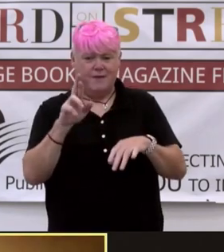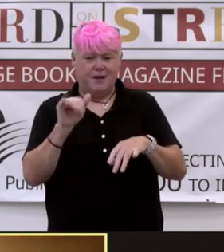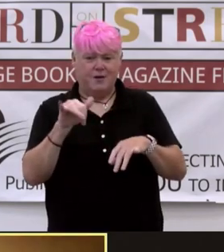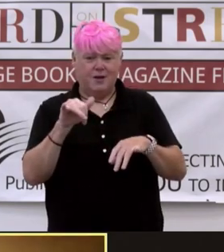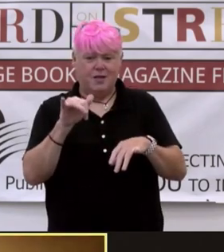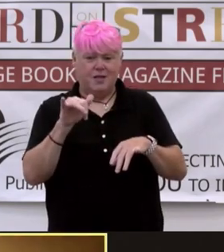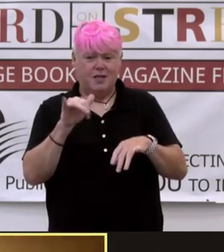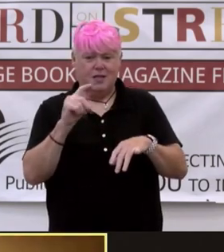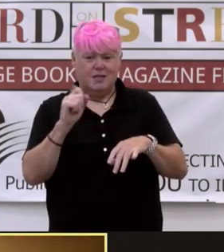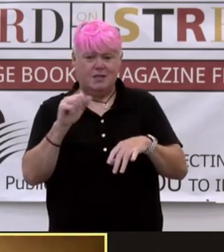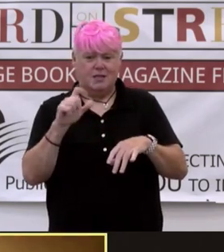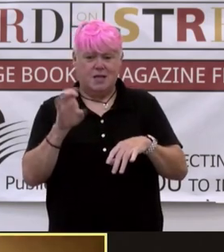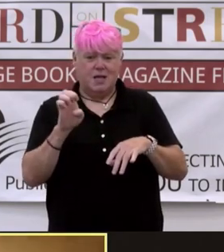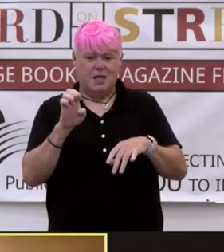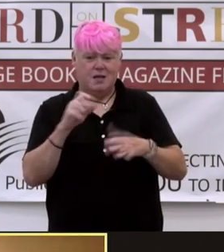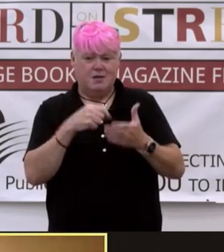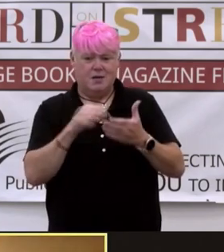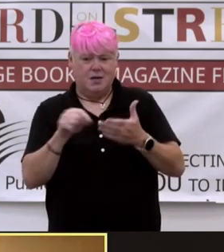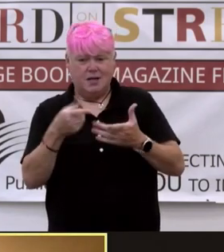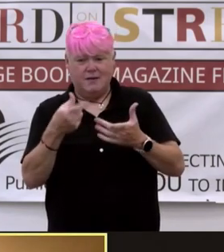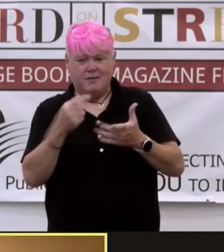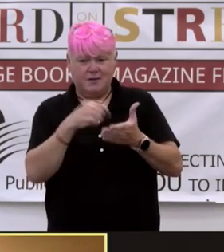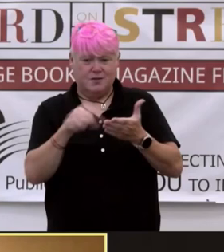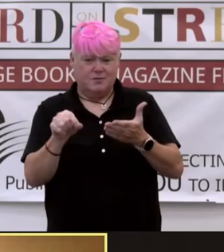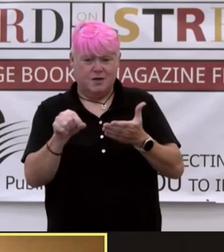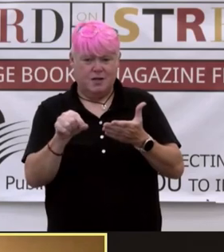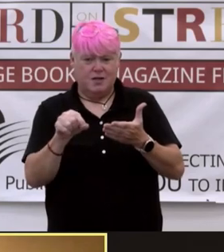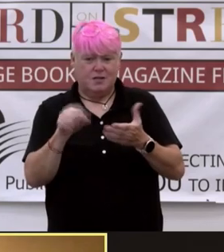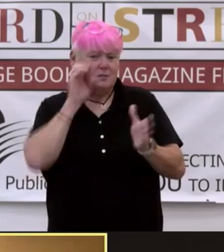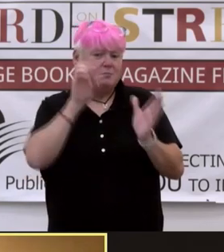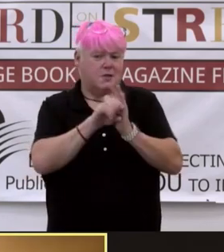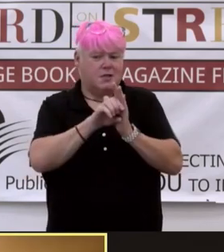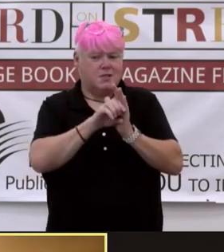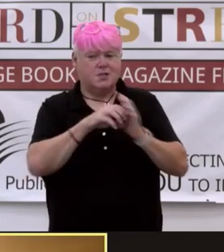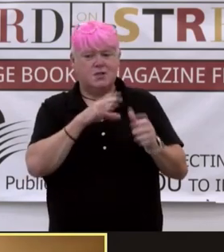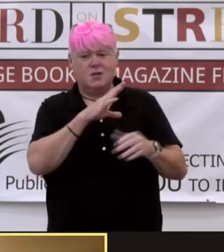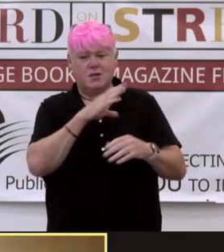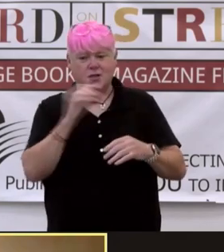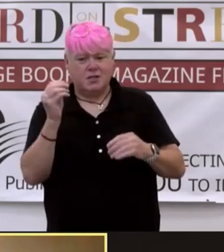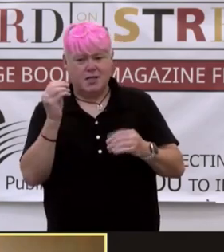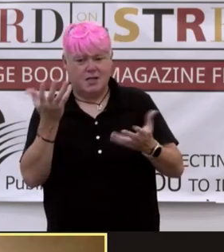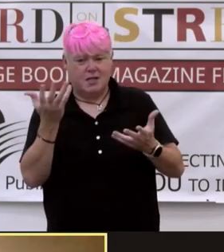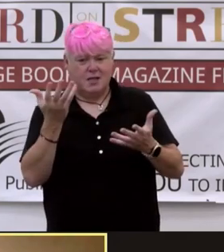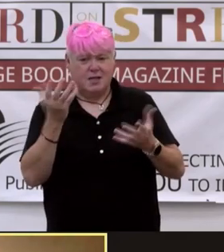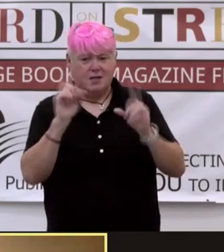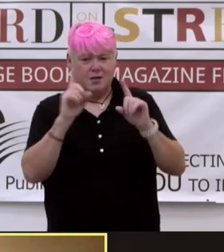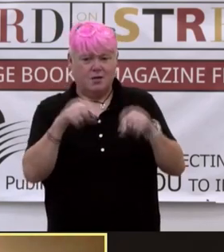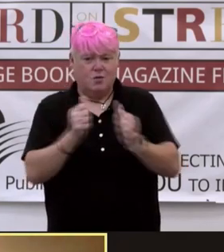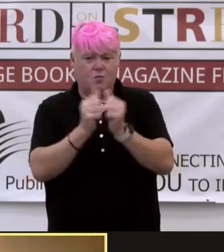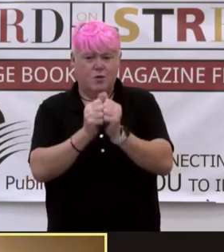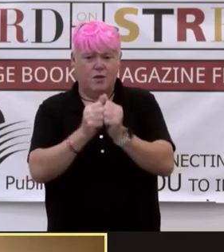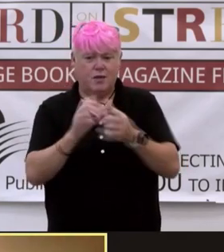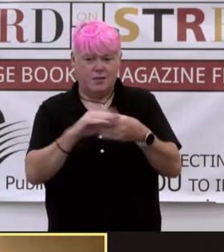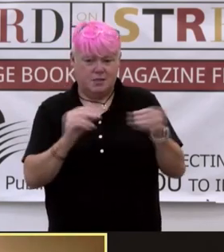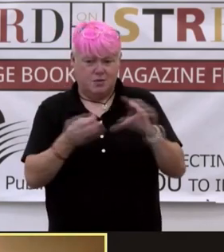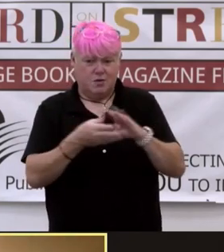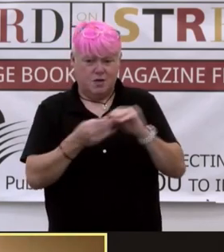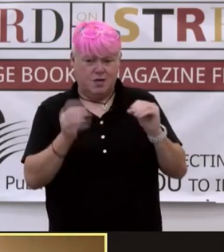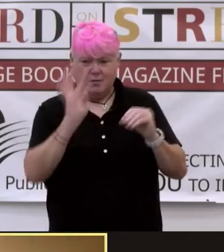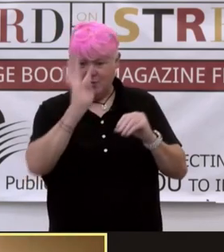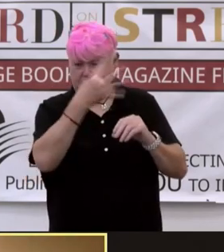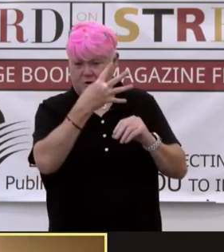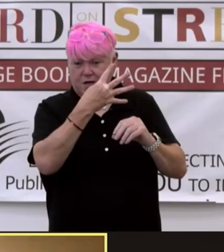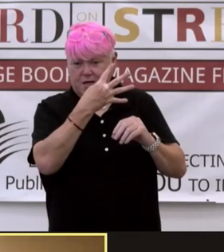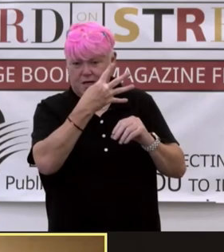all sorts of writings and pictures and aesthetics. It's just to go along with the story I'm creating. when I'm